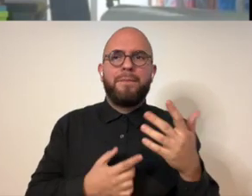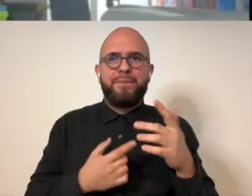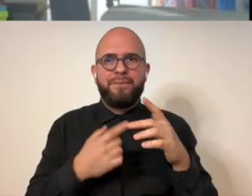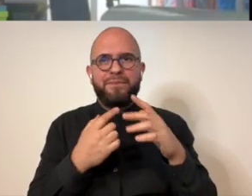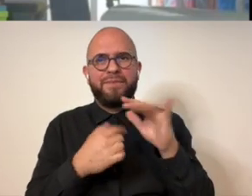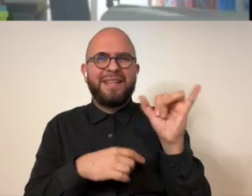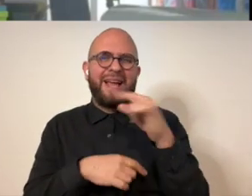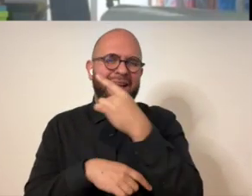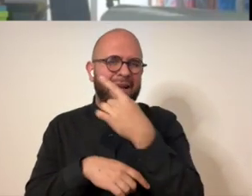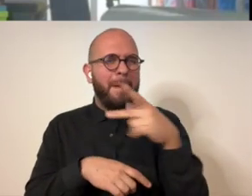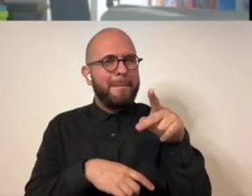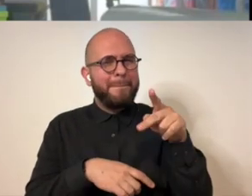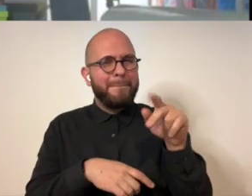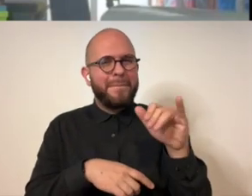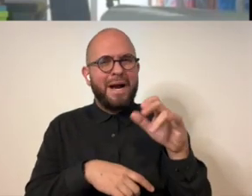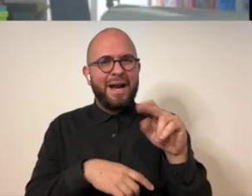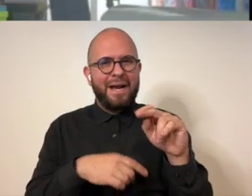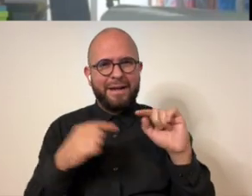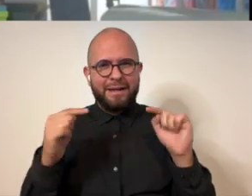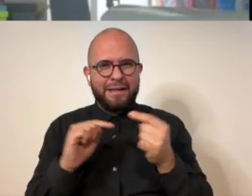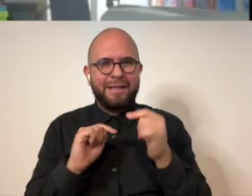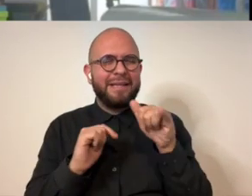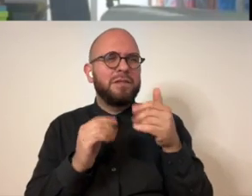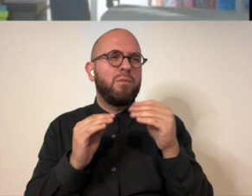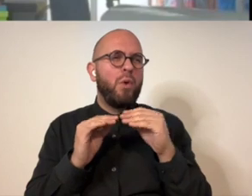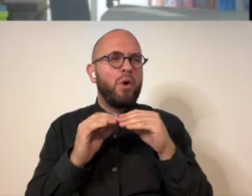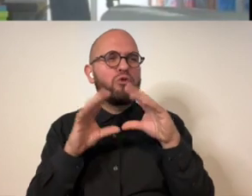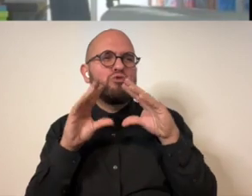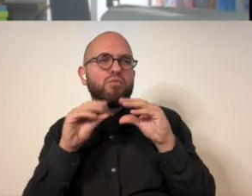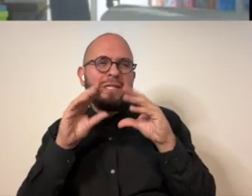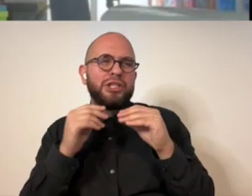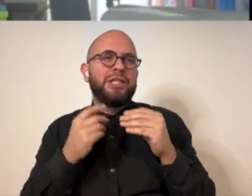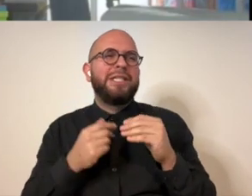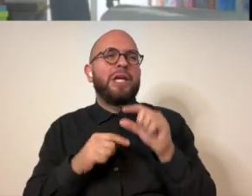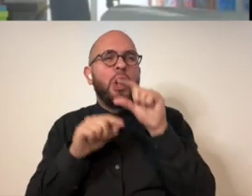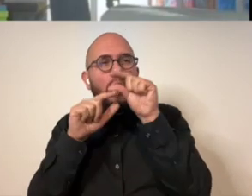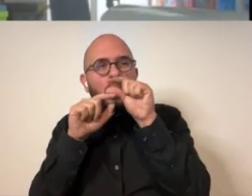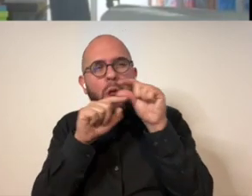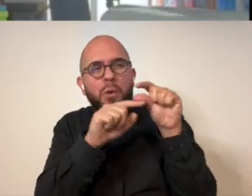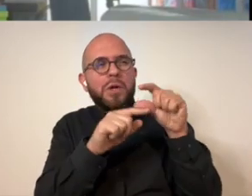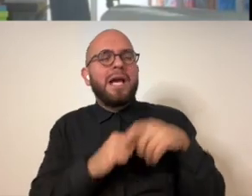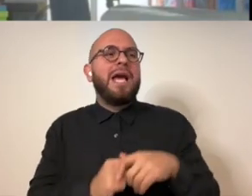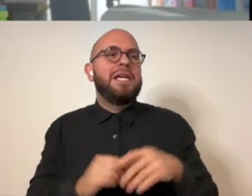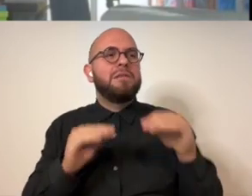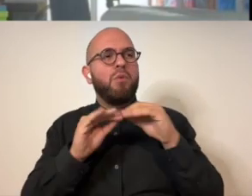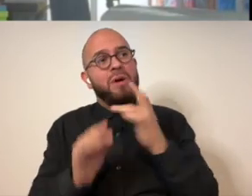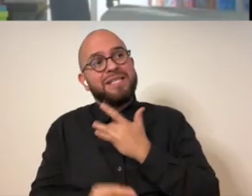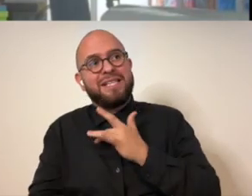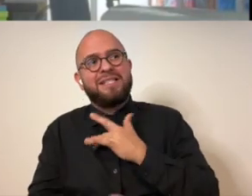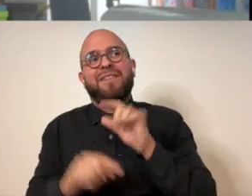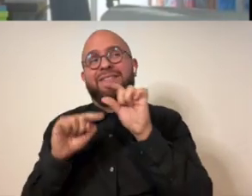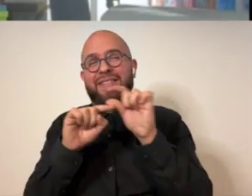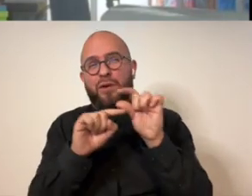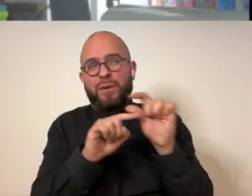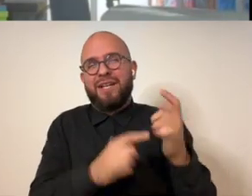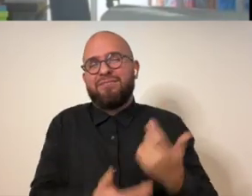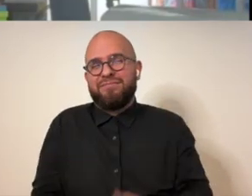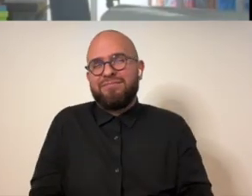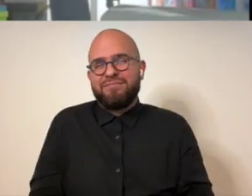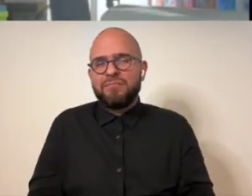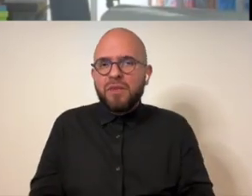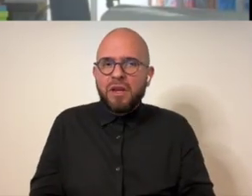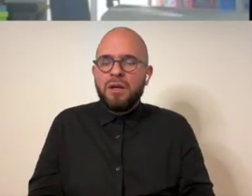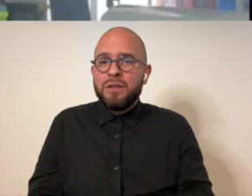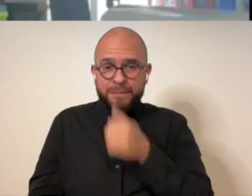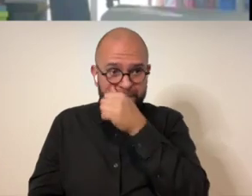pieces and in the piece pain like that's a more squishy lowercase sensitive way of